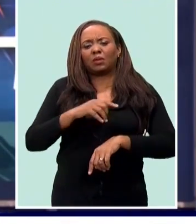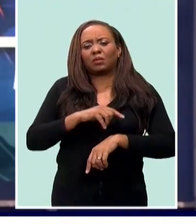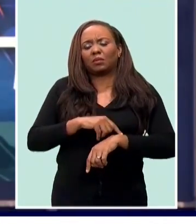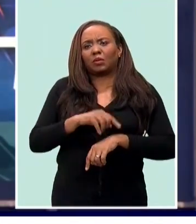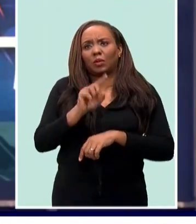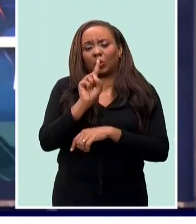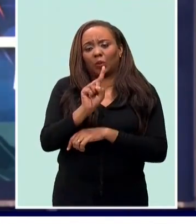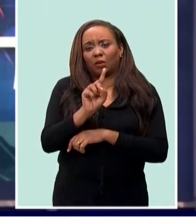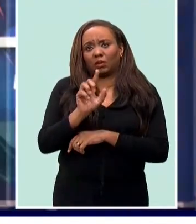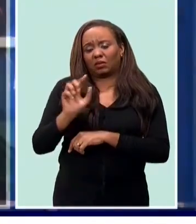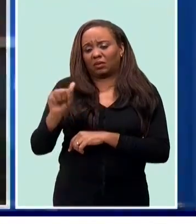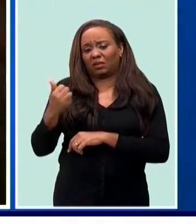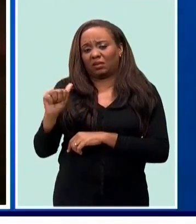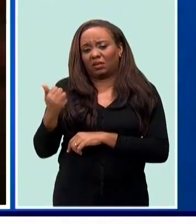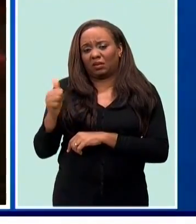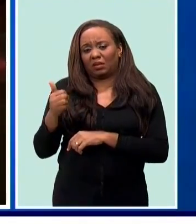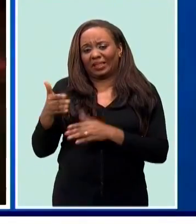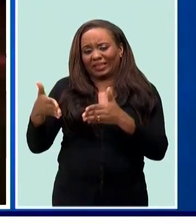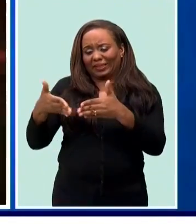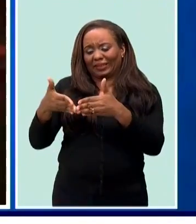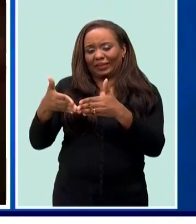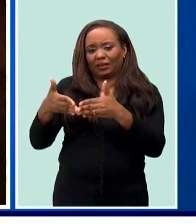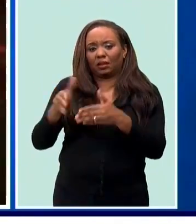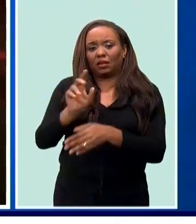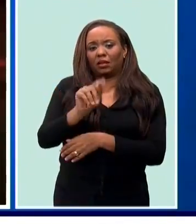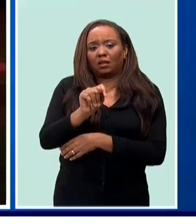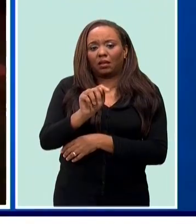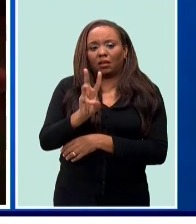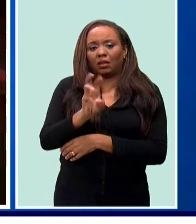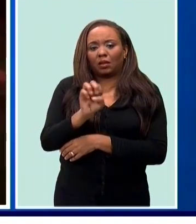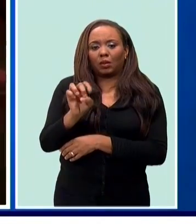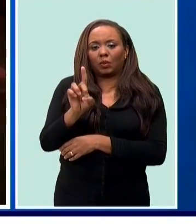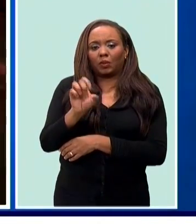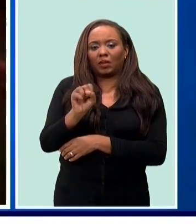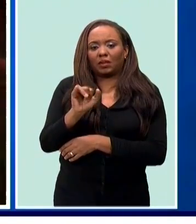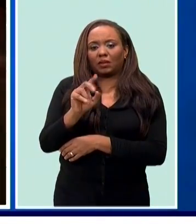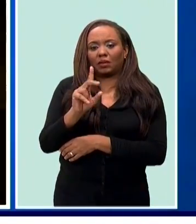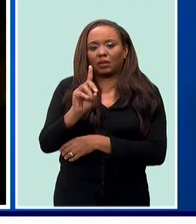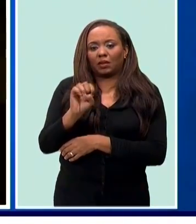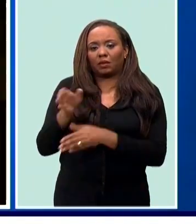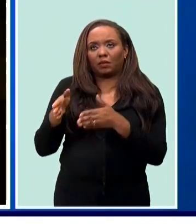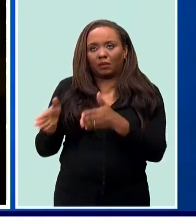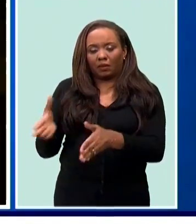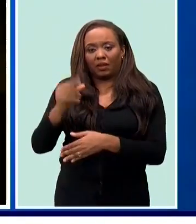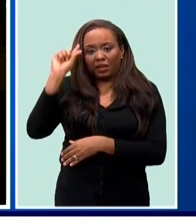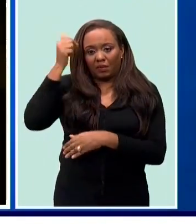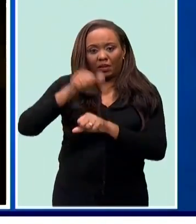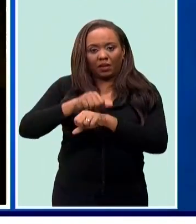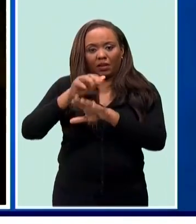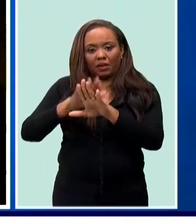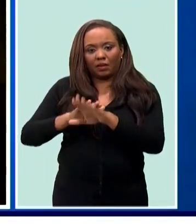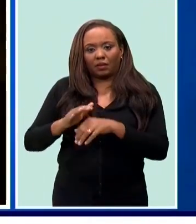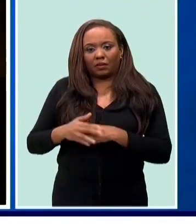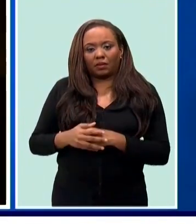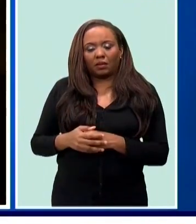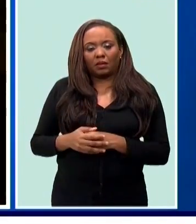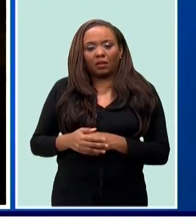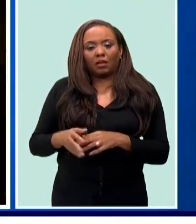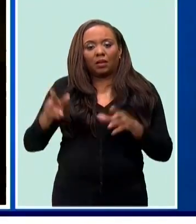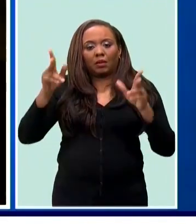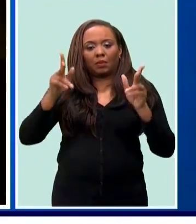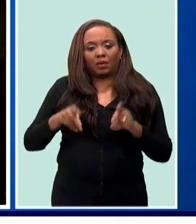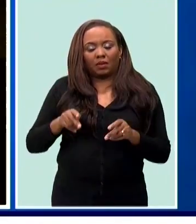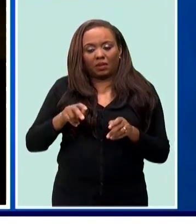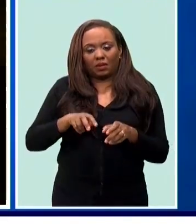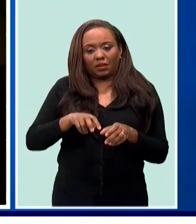minutes past 1 at the intersection of Tweeside Road, Government Hill and Welch's Road in St. Michael. Police say the front seat passenger of the